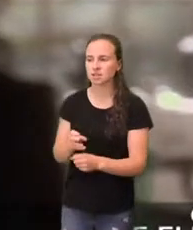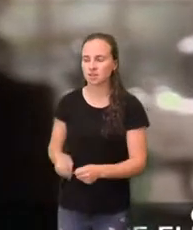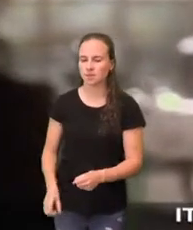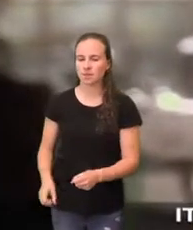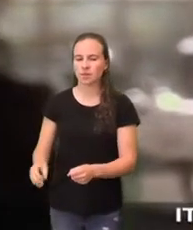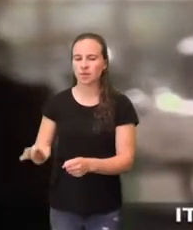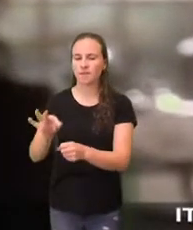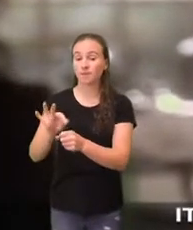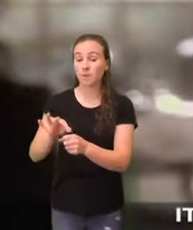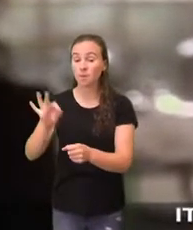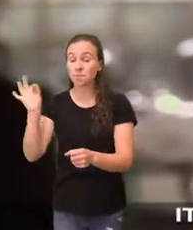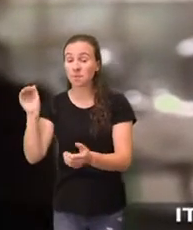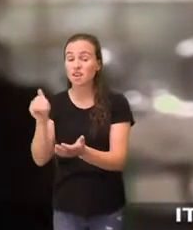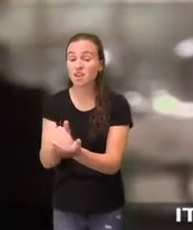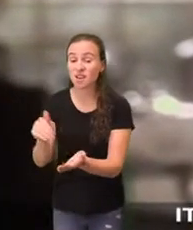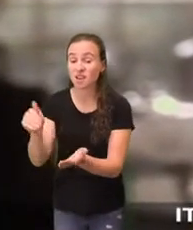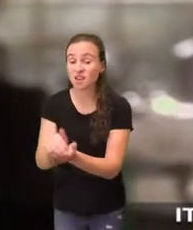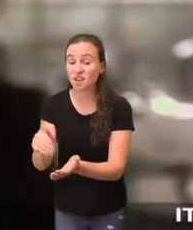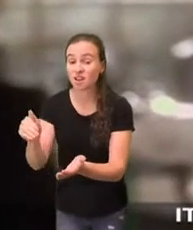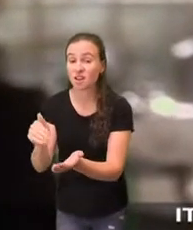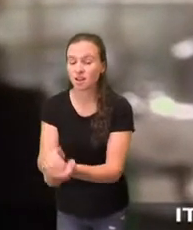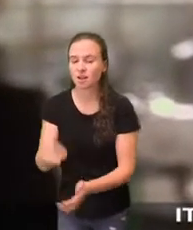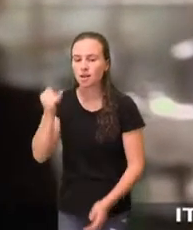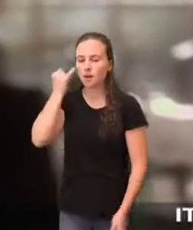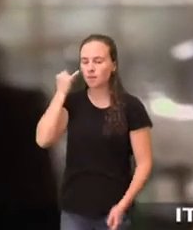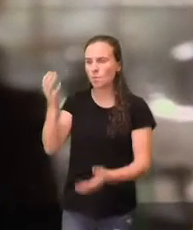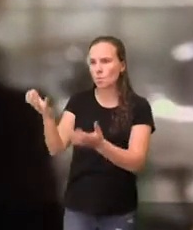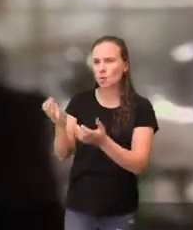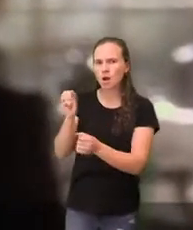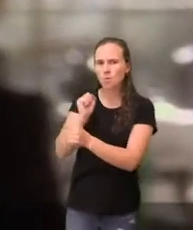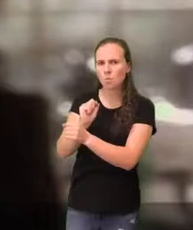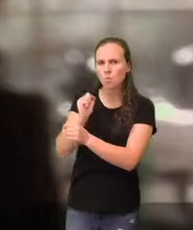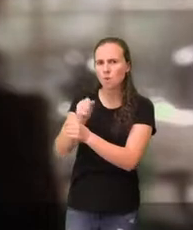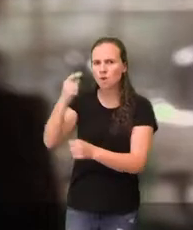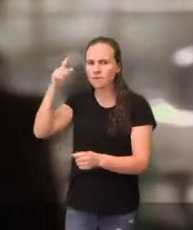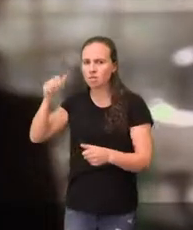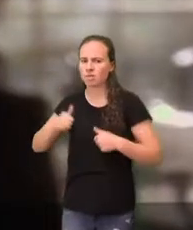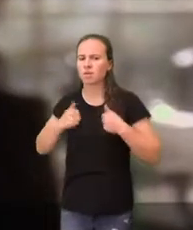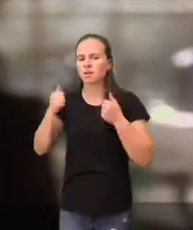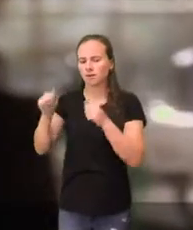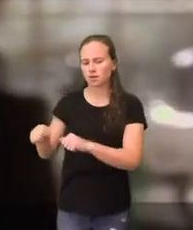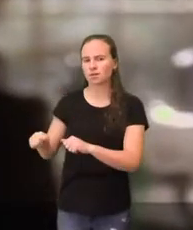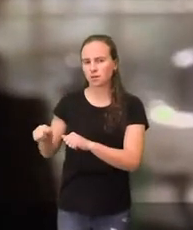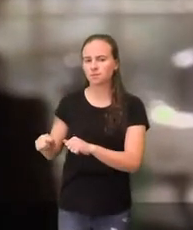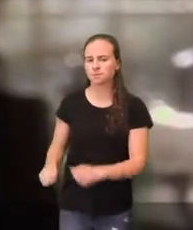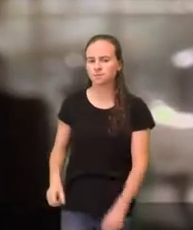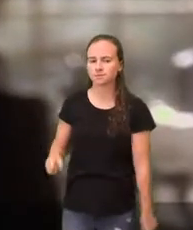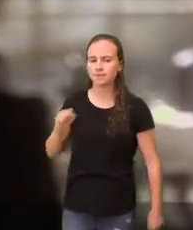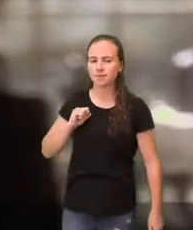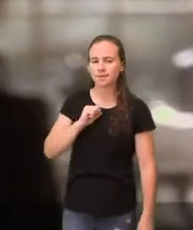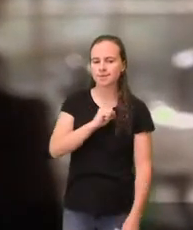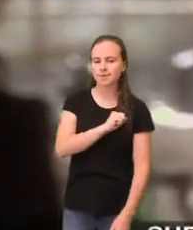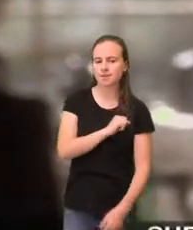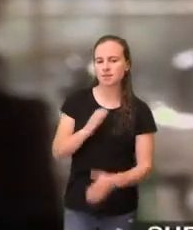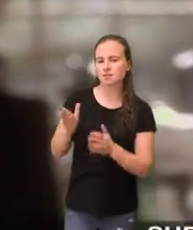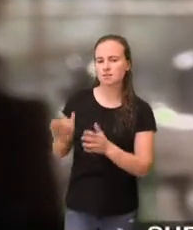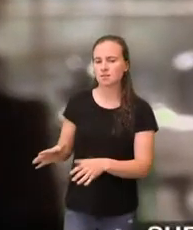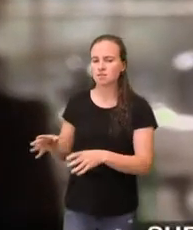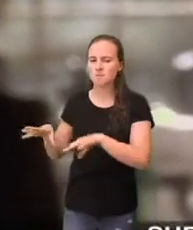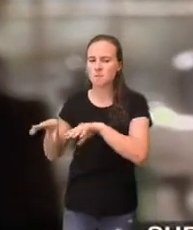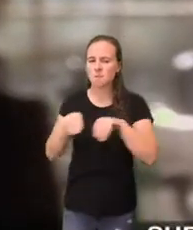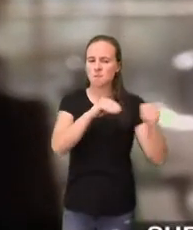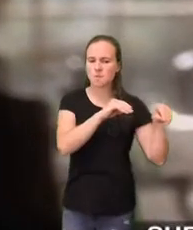they please. It's really an appointment for life. And they'll be in this new federal city